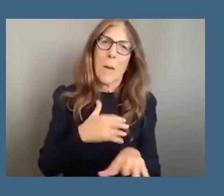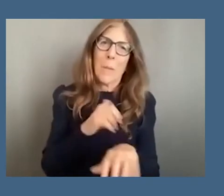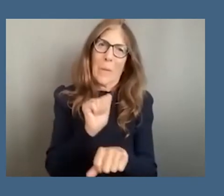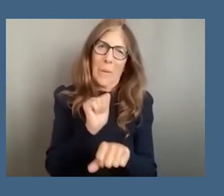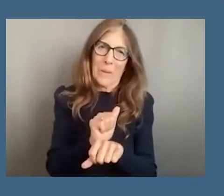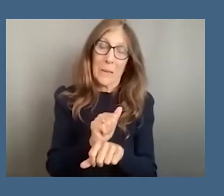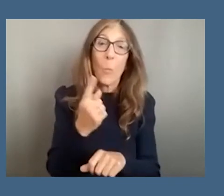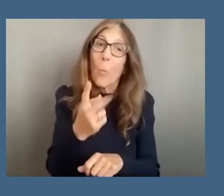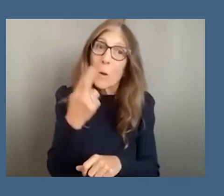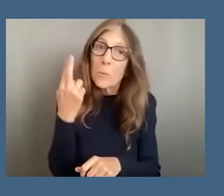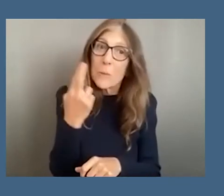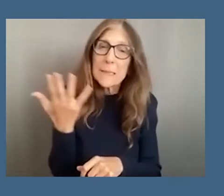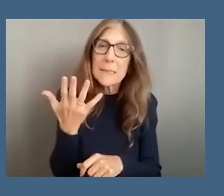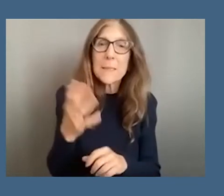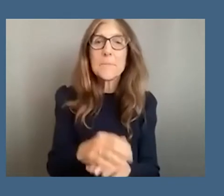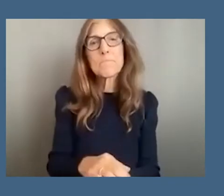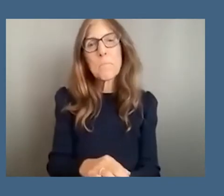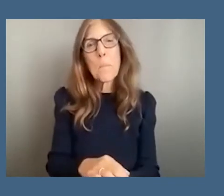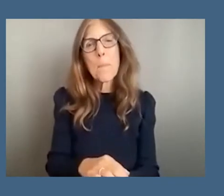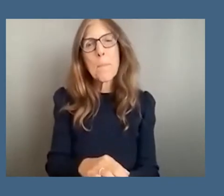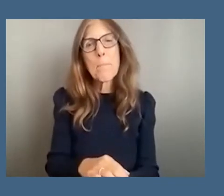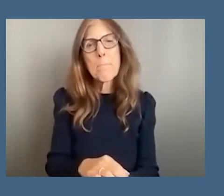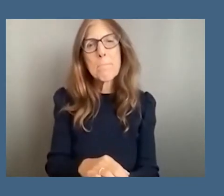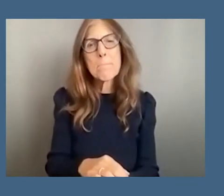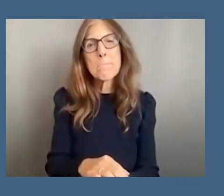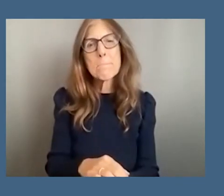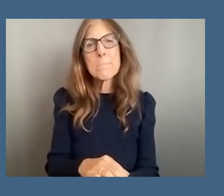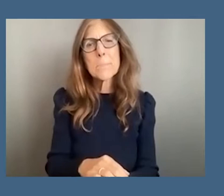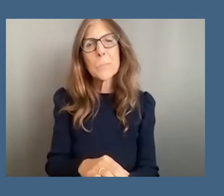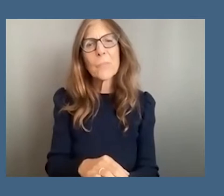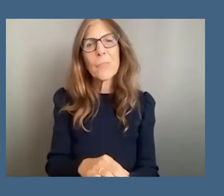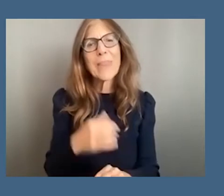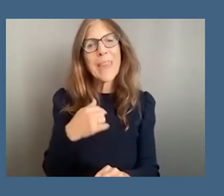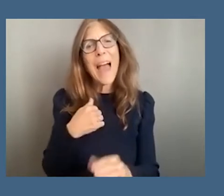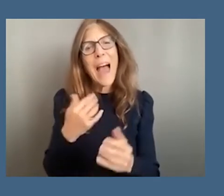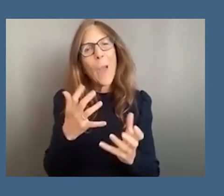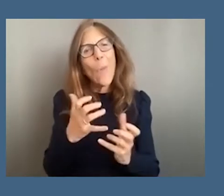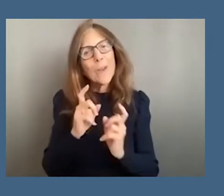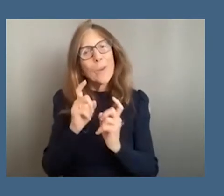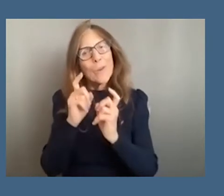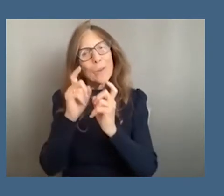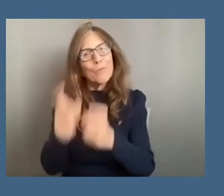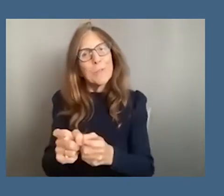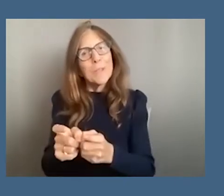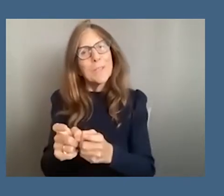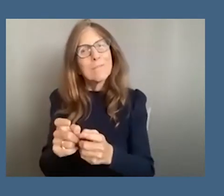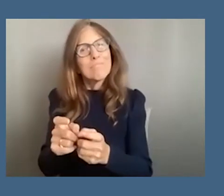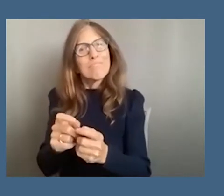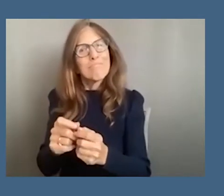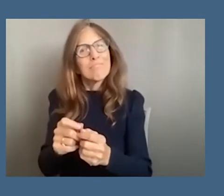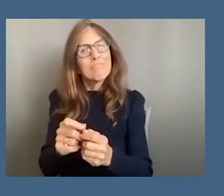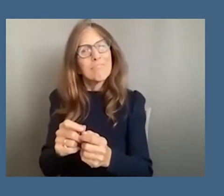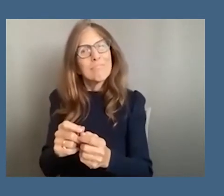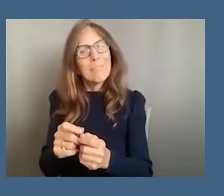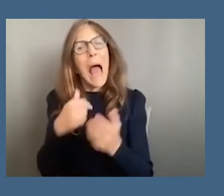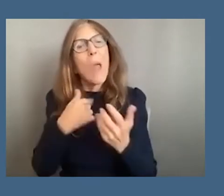of the reasons being that um i wanted to contribute to um africans telling their